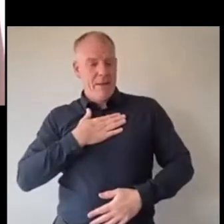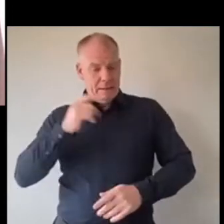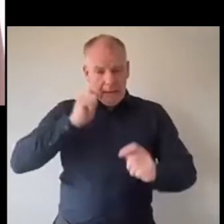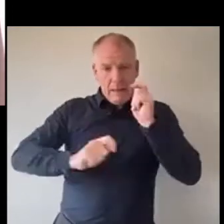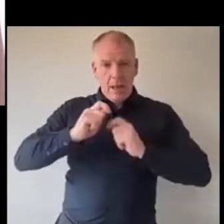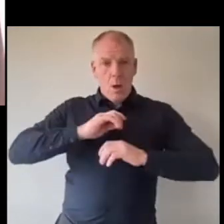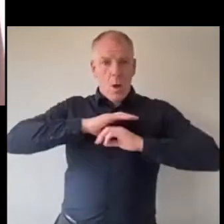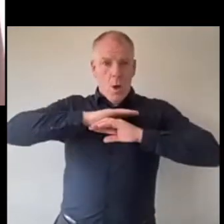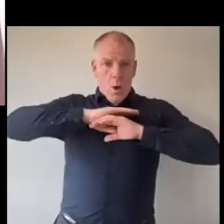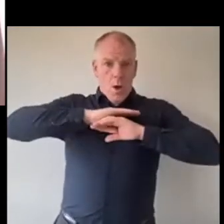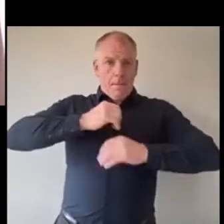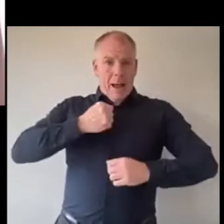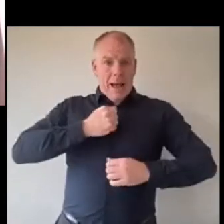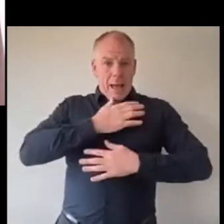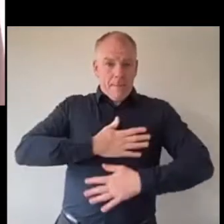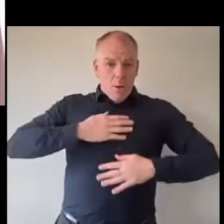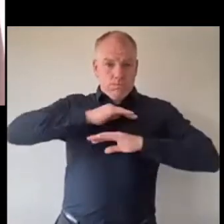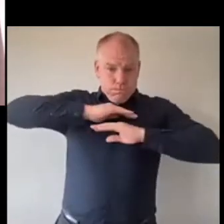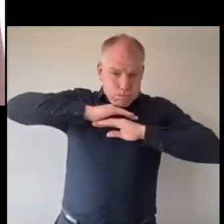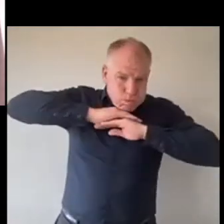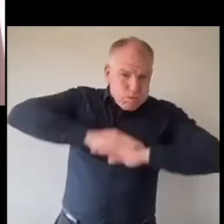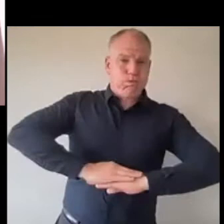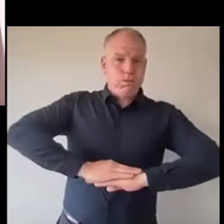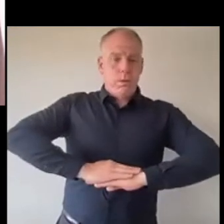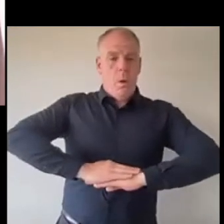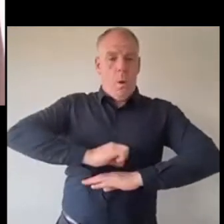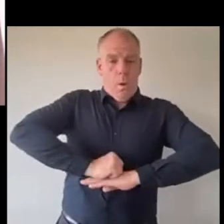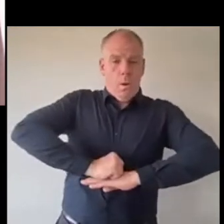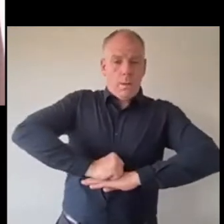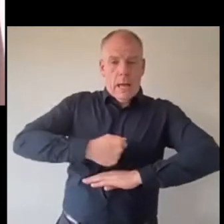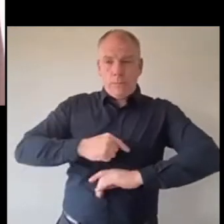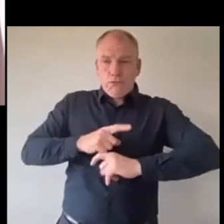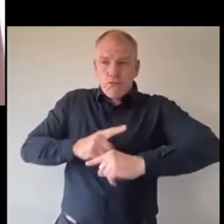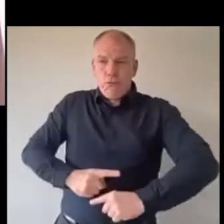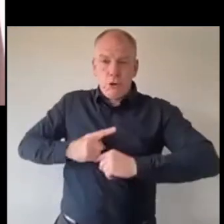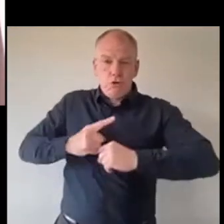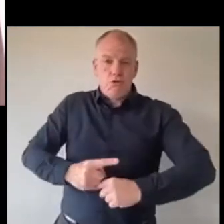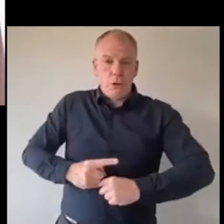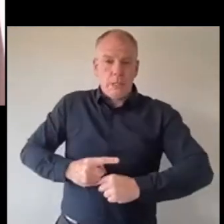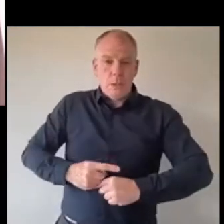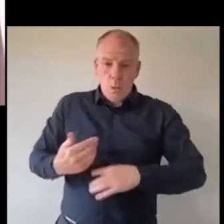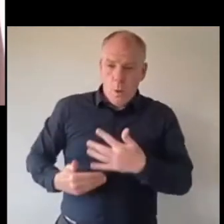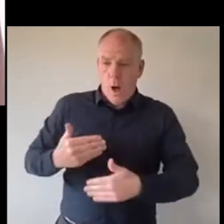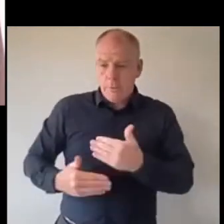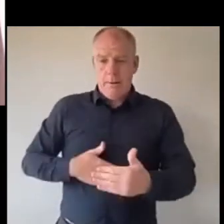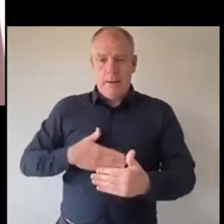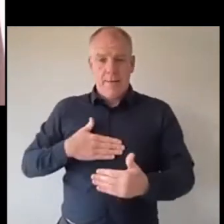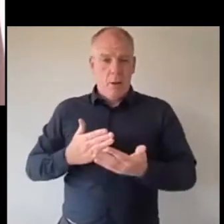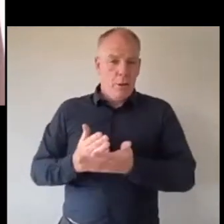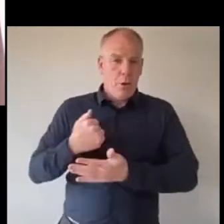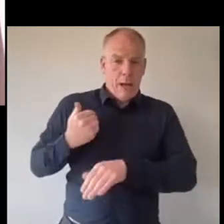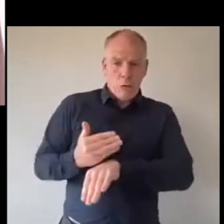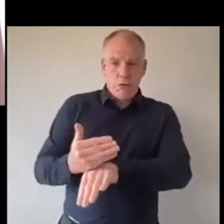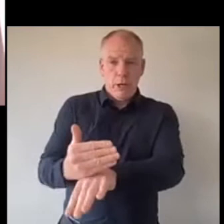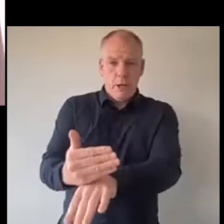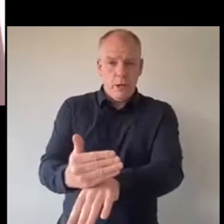repressing literally the very core of me and that was that I I struggled massively to function through all my careers and